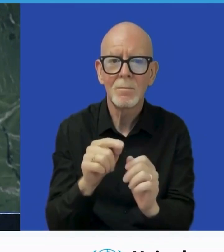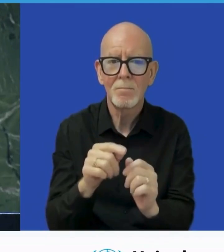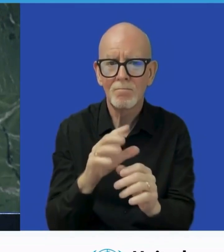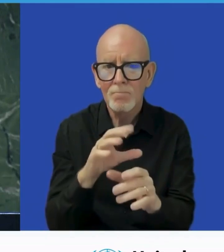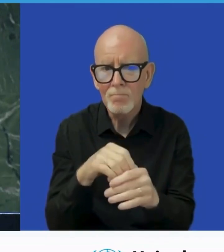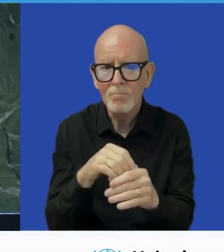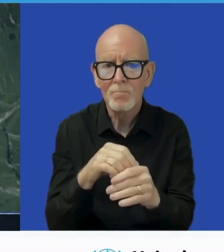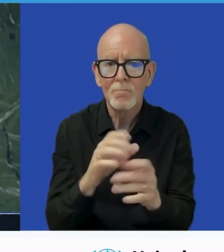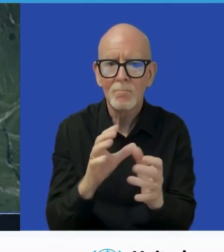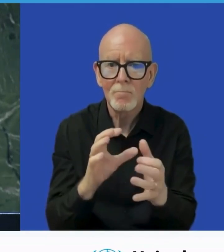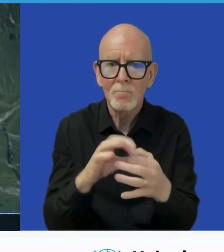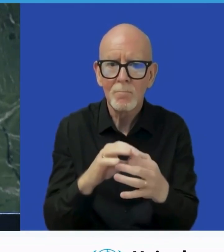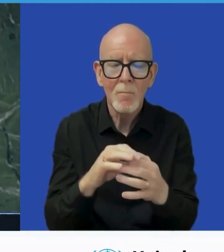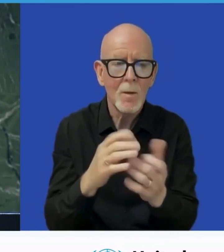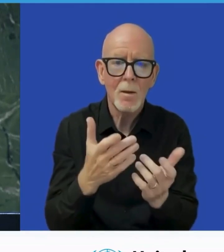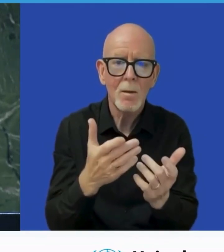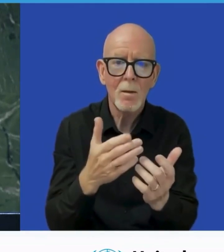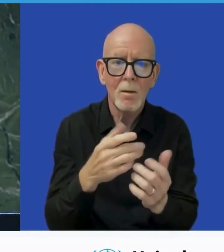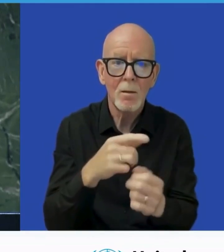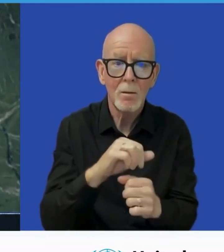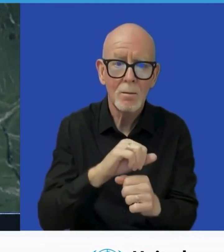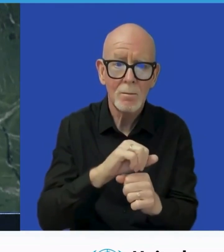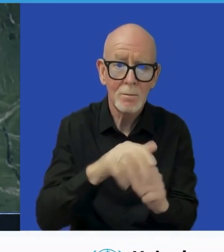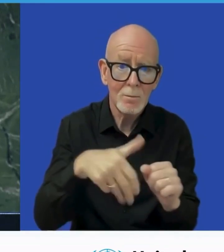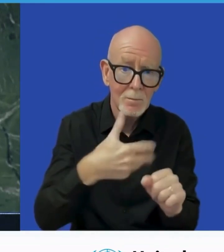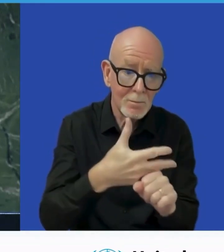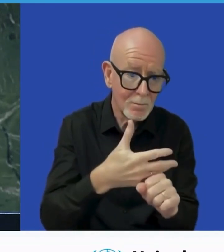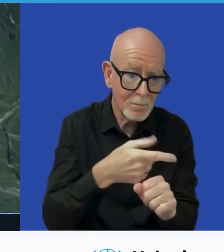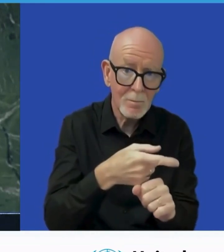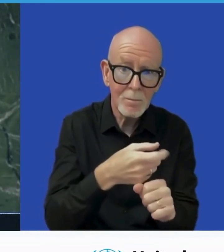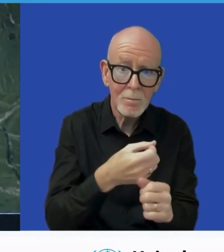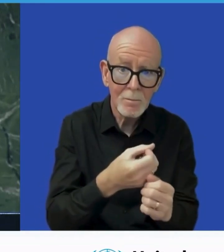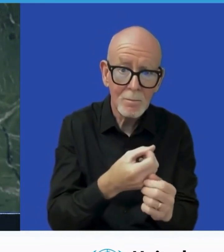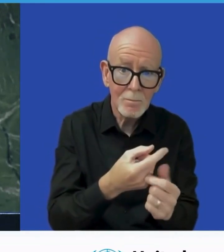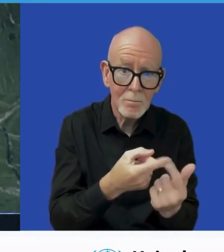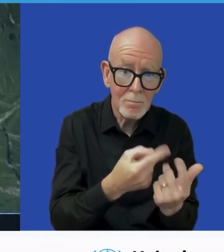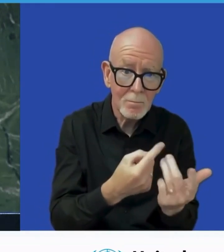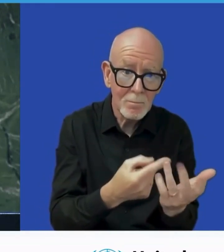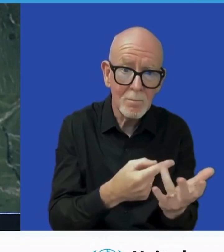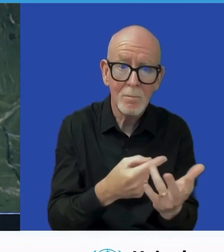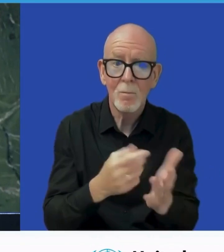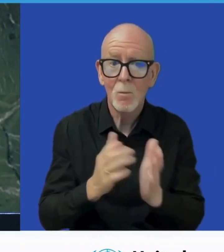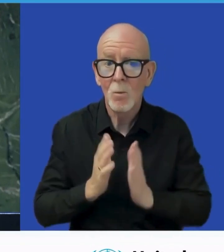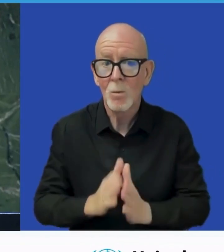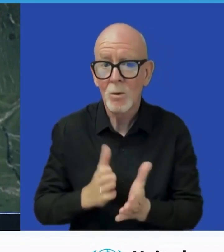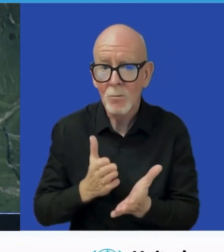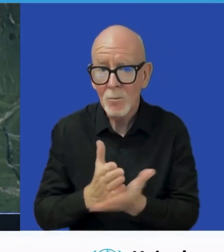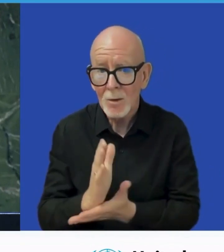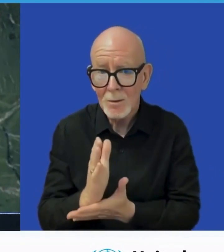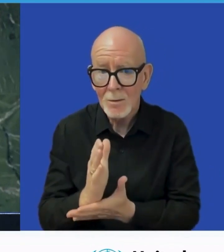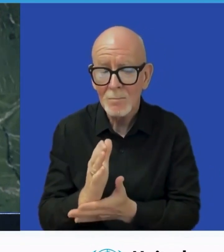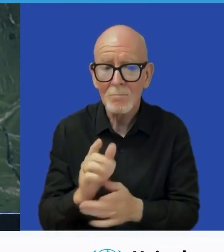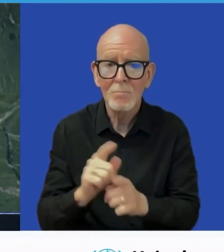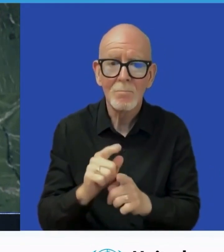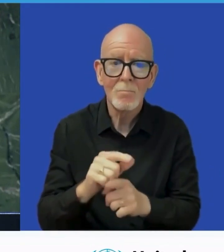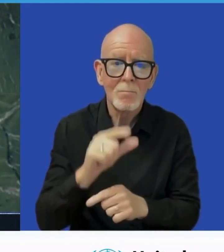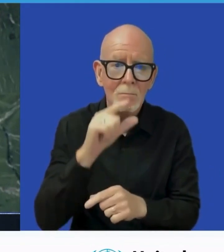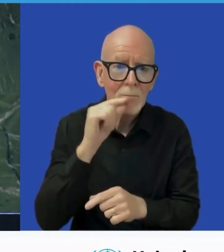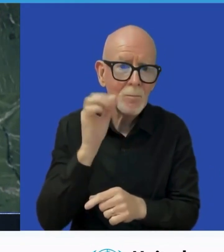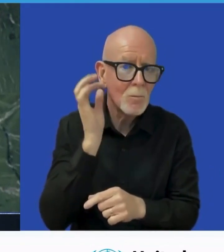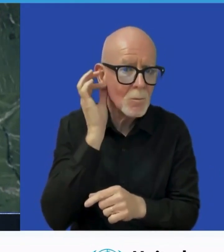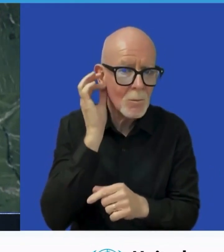we look forward to another important milestone with the celebration of the Summit of the Future next September,